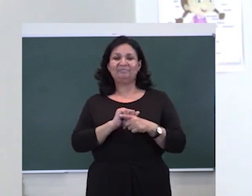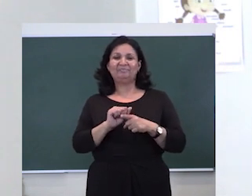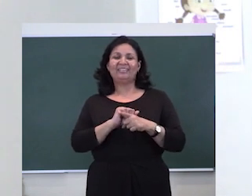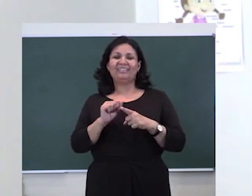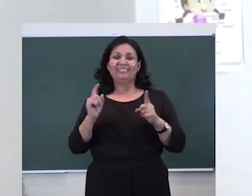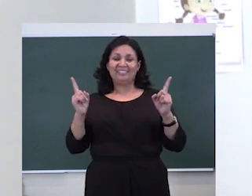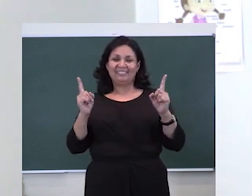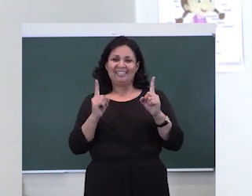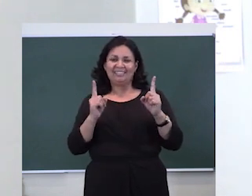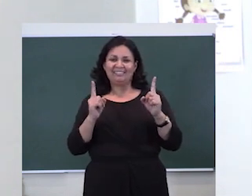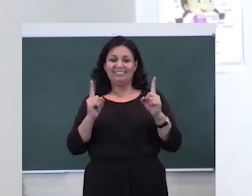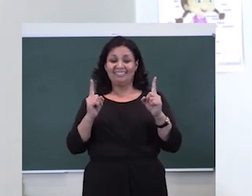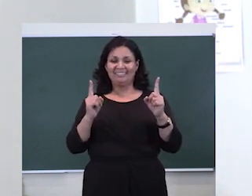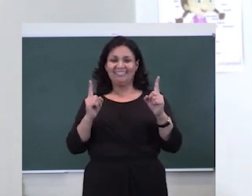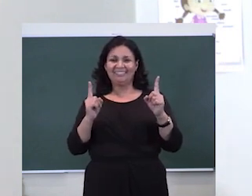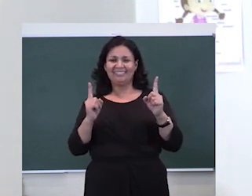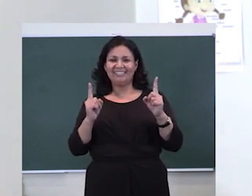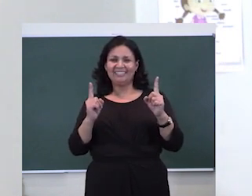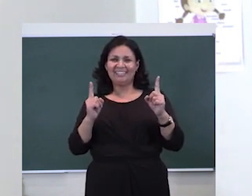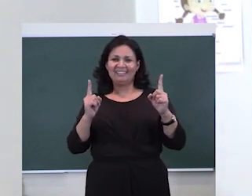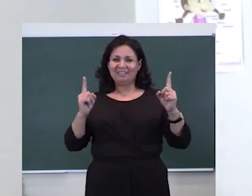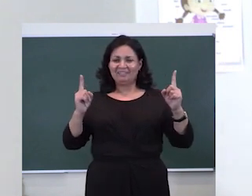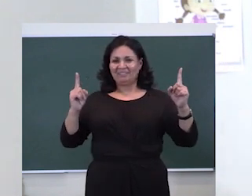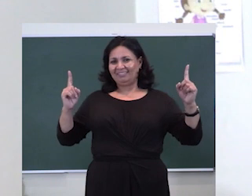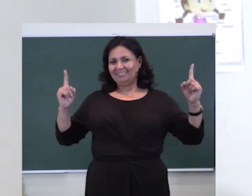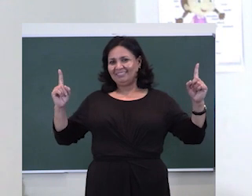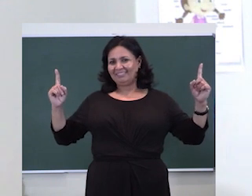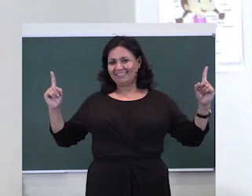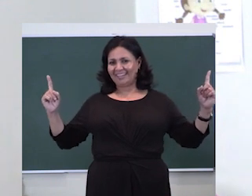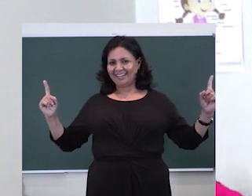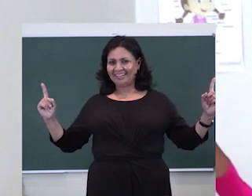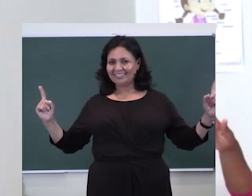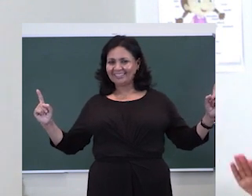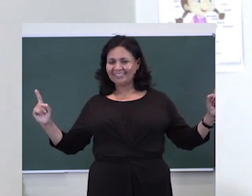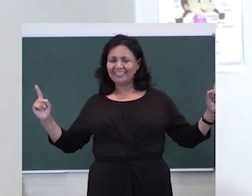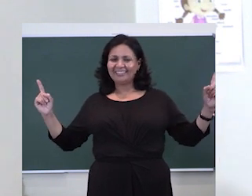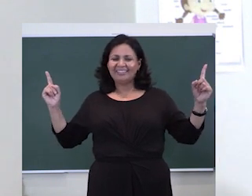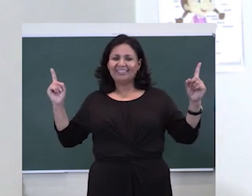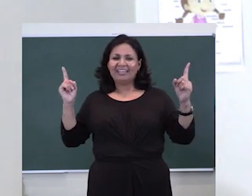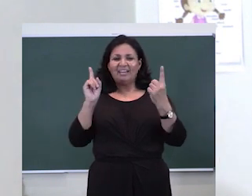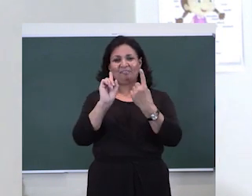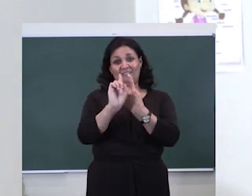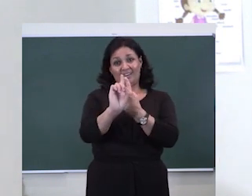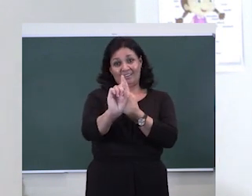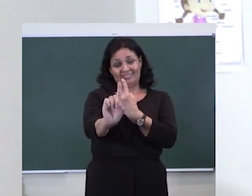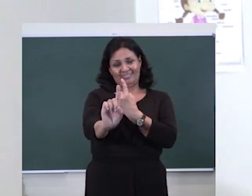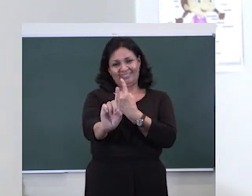you can use your hands. You space them out on the sides and in front of you.